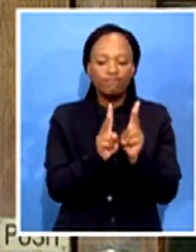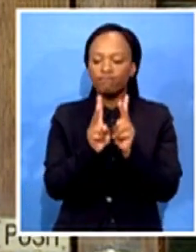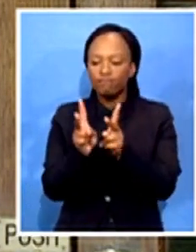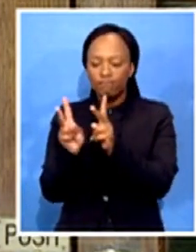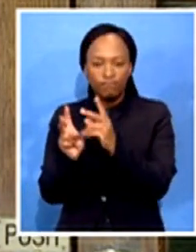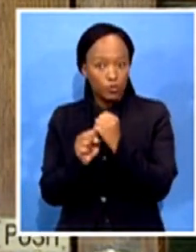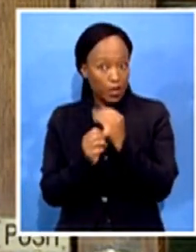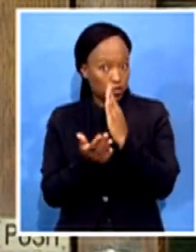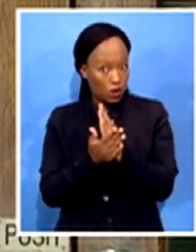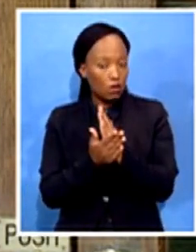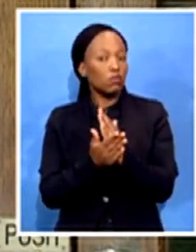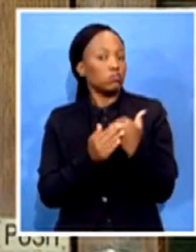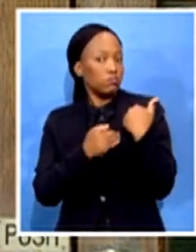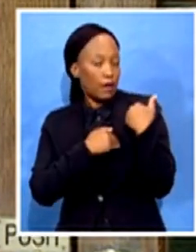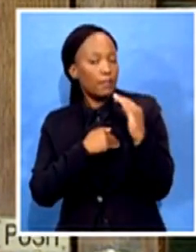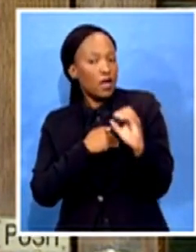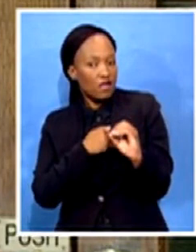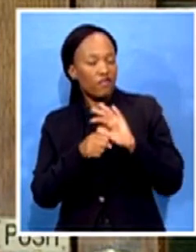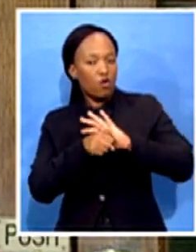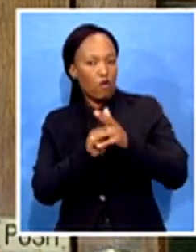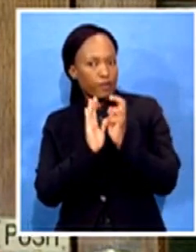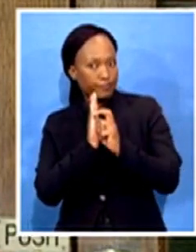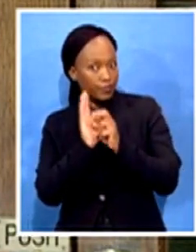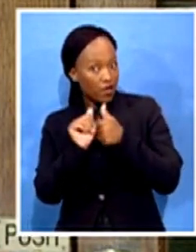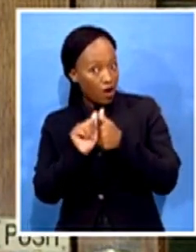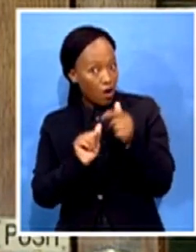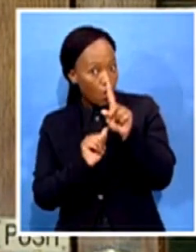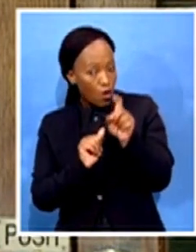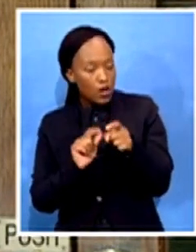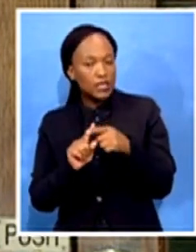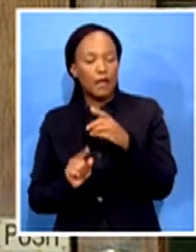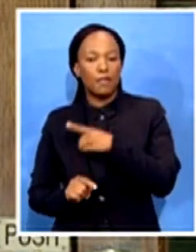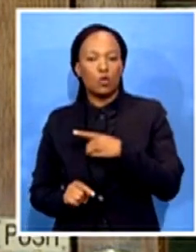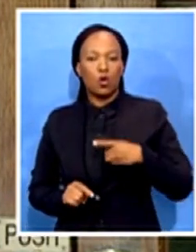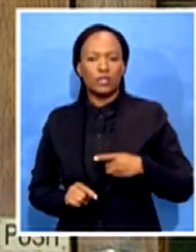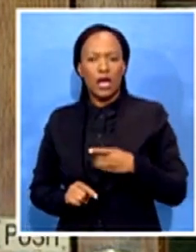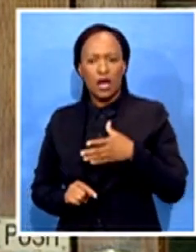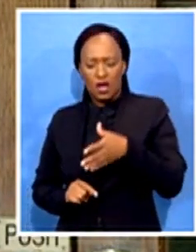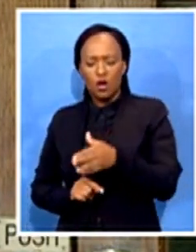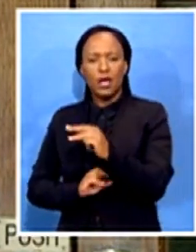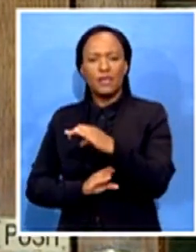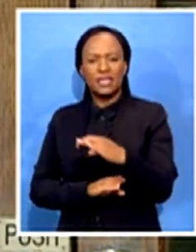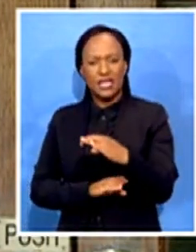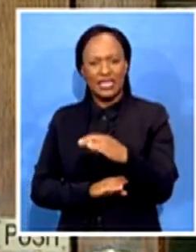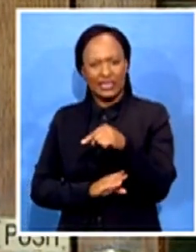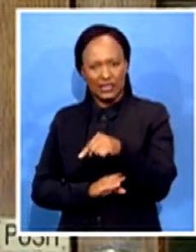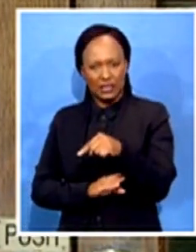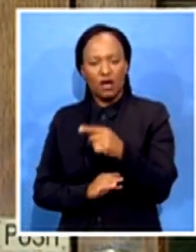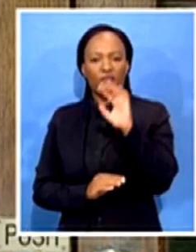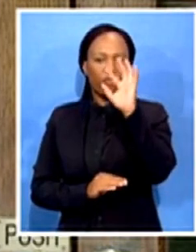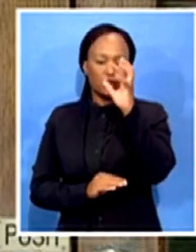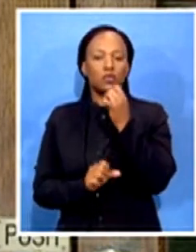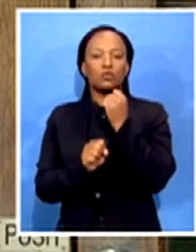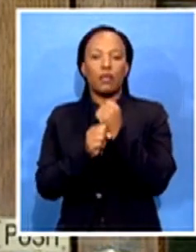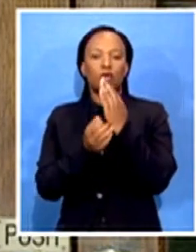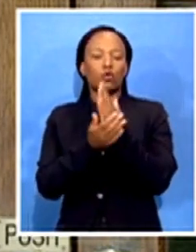Dr. Tate Markers, also do the same in the province, making sure that everything, don't leave any stone unturned. We are making sure